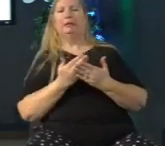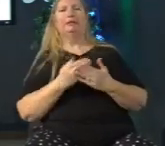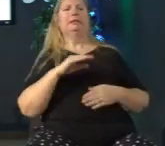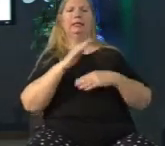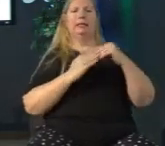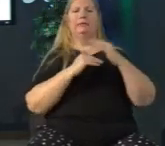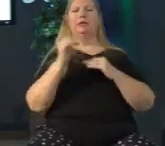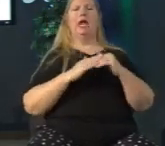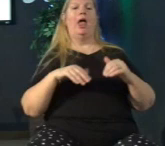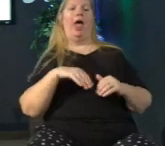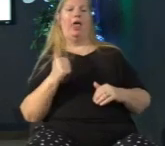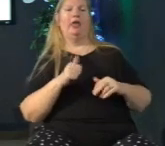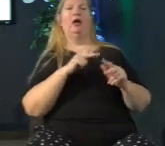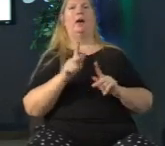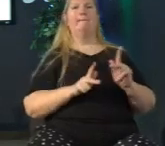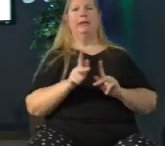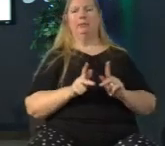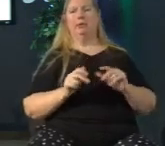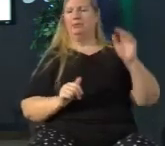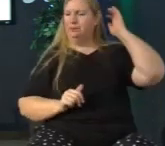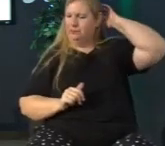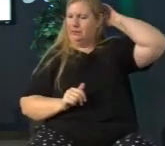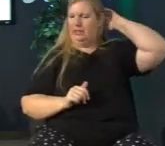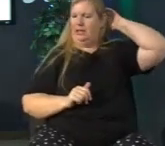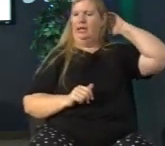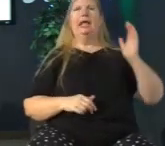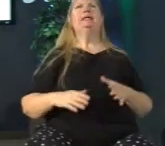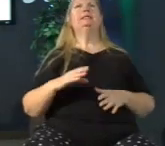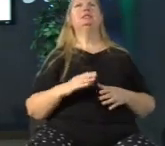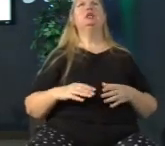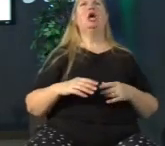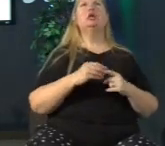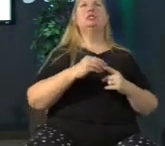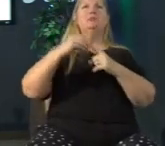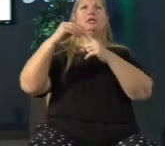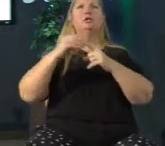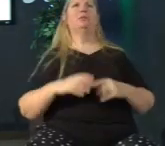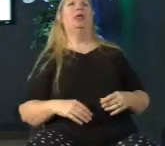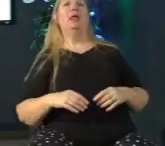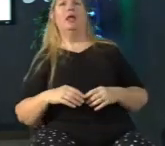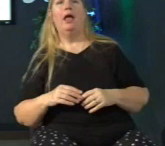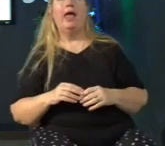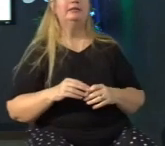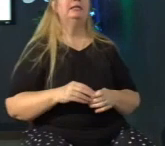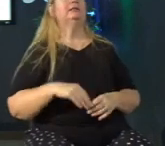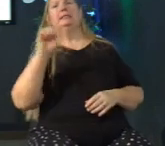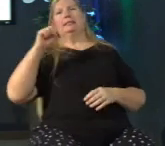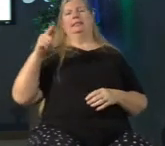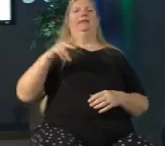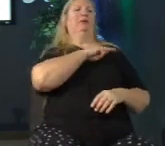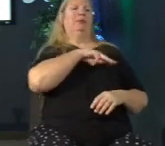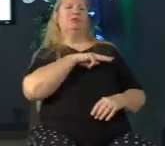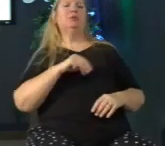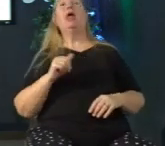that's one of the unique aspects of Stephen ministry many people who become Stephen ministers become Stephen ministers because of pain